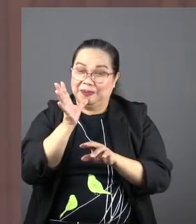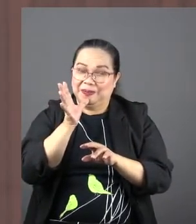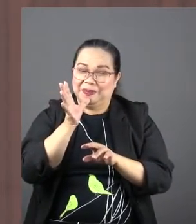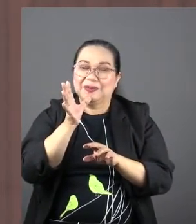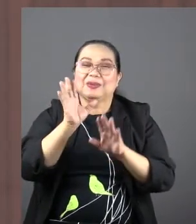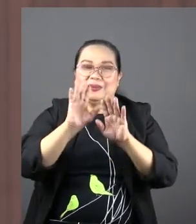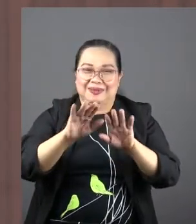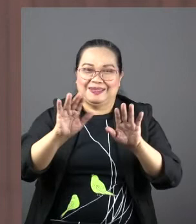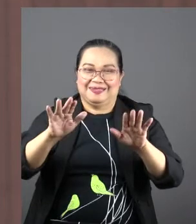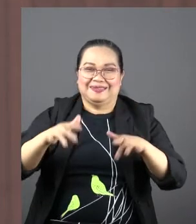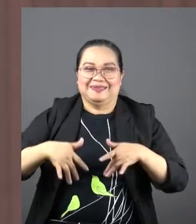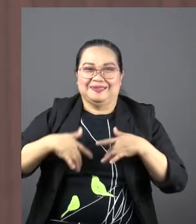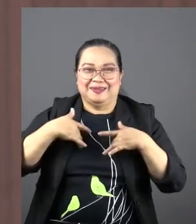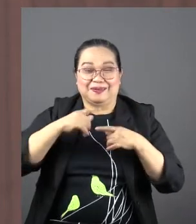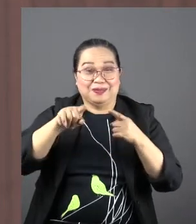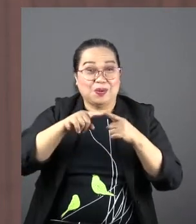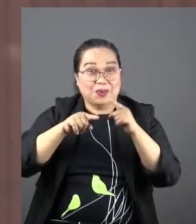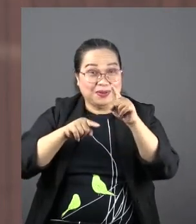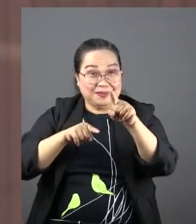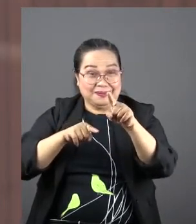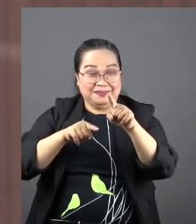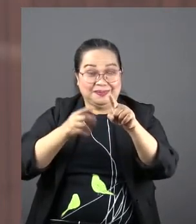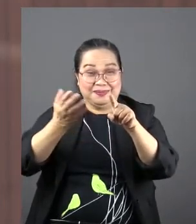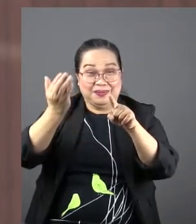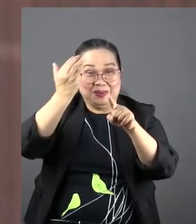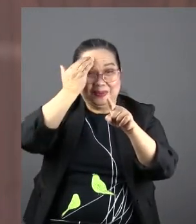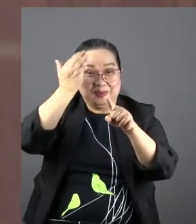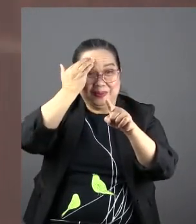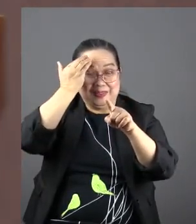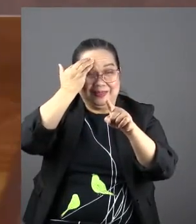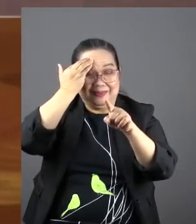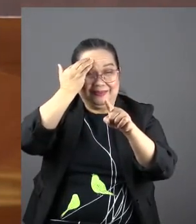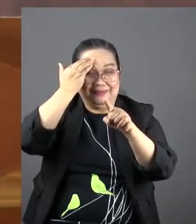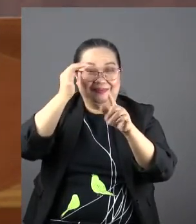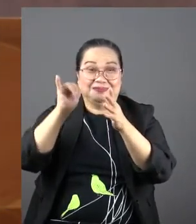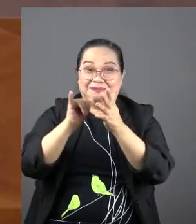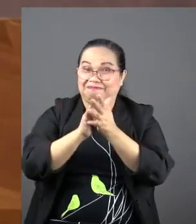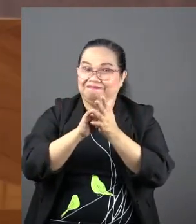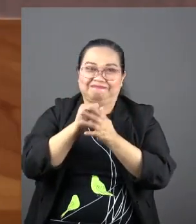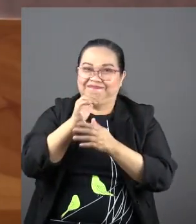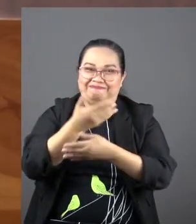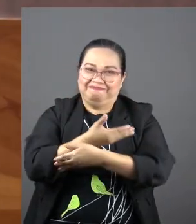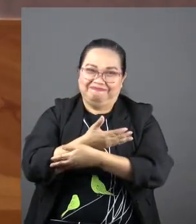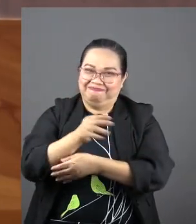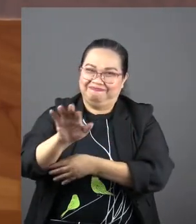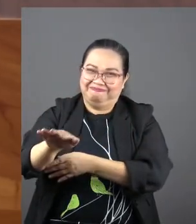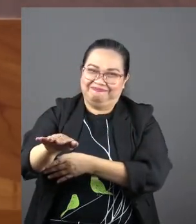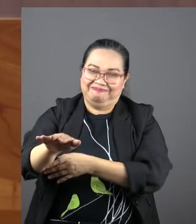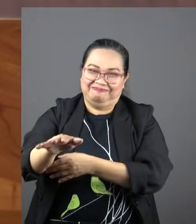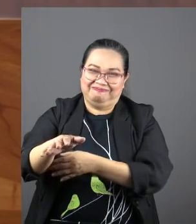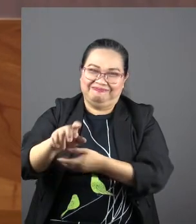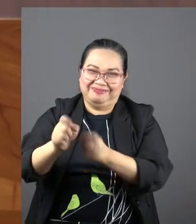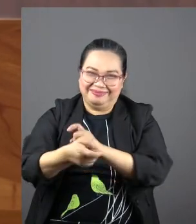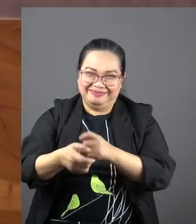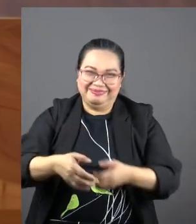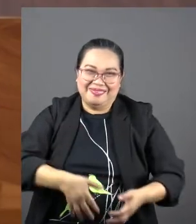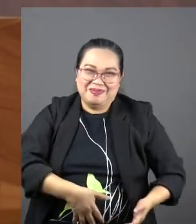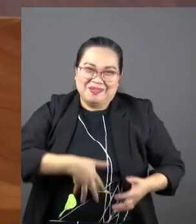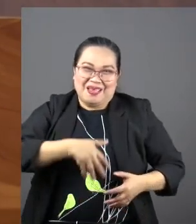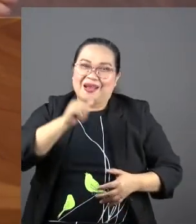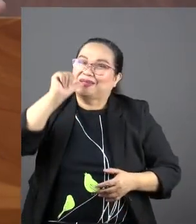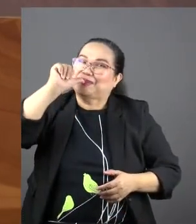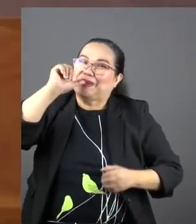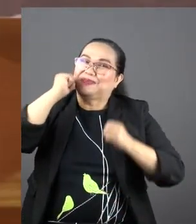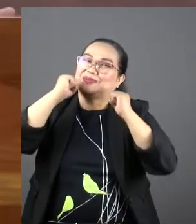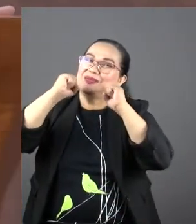life when you will have to realize this is not the little boy I changed diapers for. This is